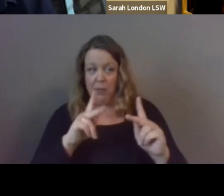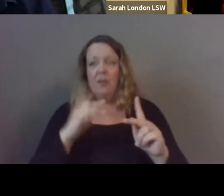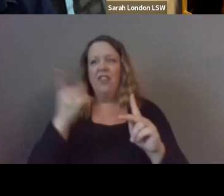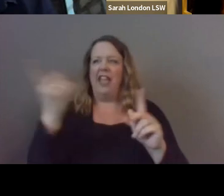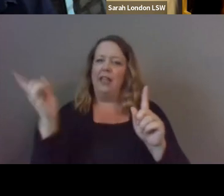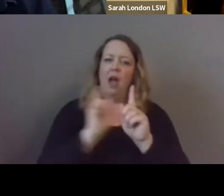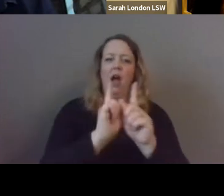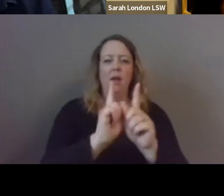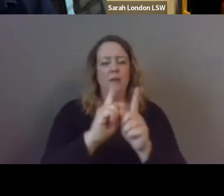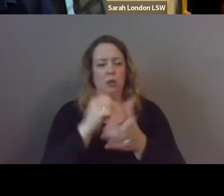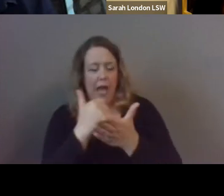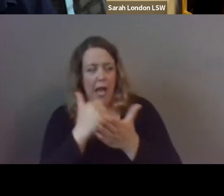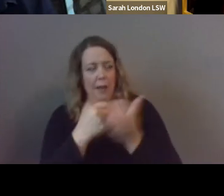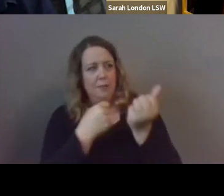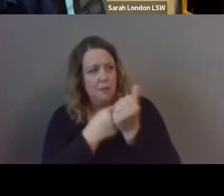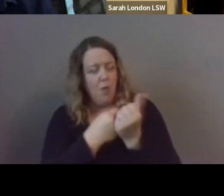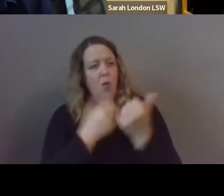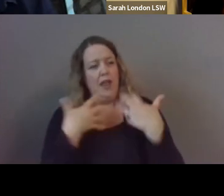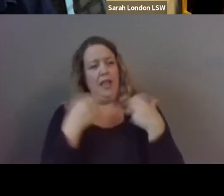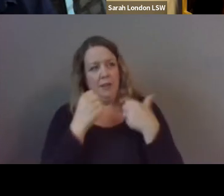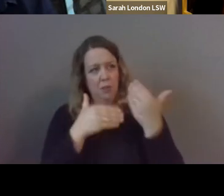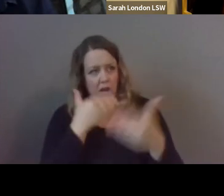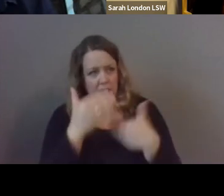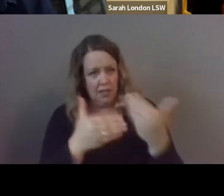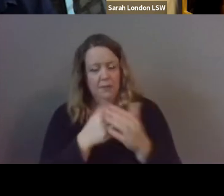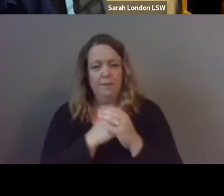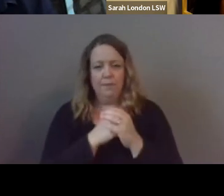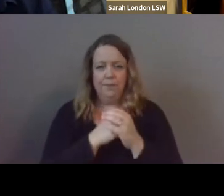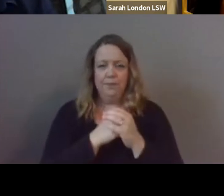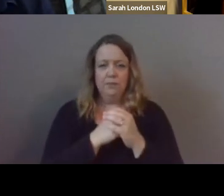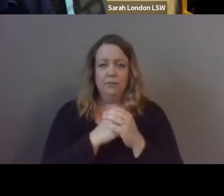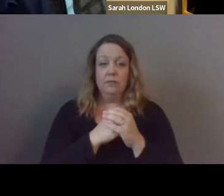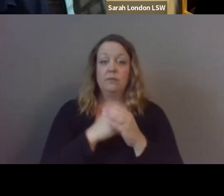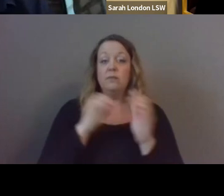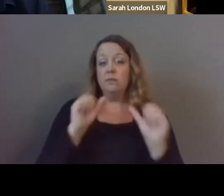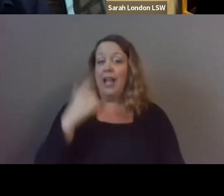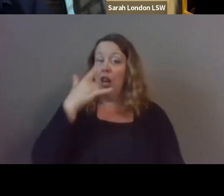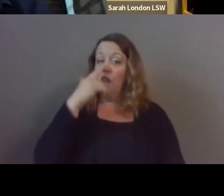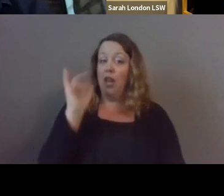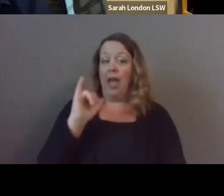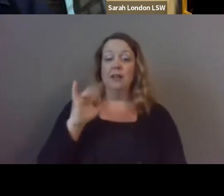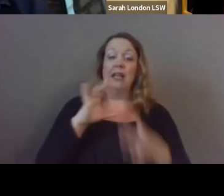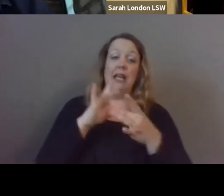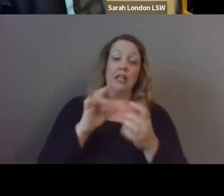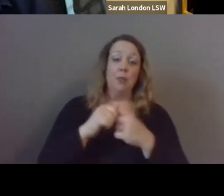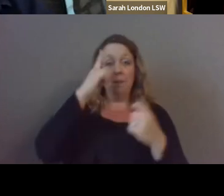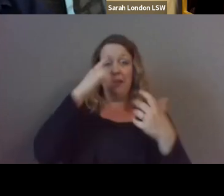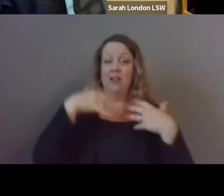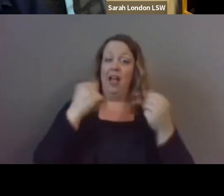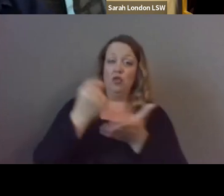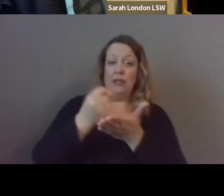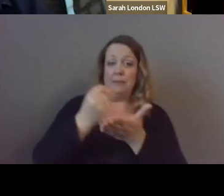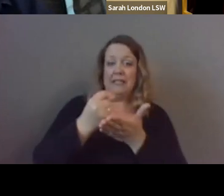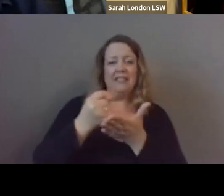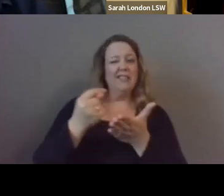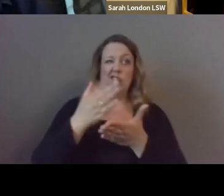and help them kind of support their healing process um so this could look like getting connected to mental health treatment however for some